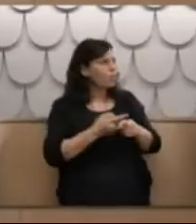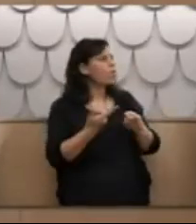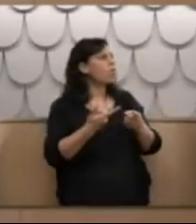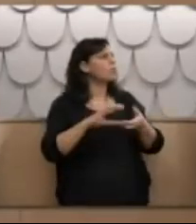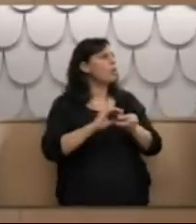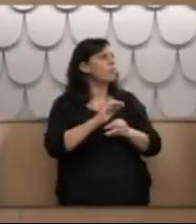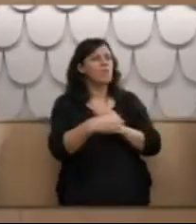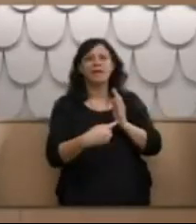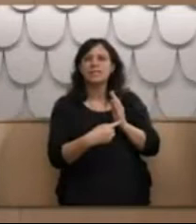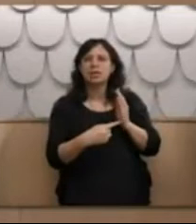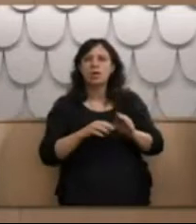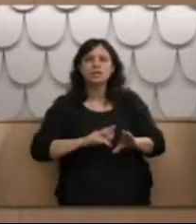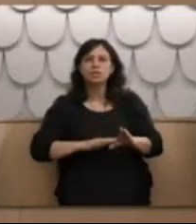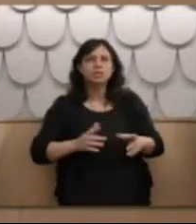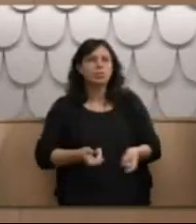Something – something happened then.